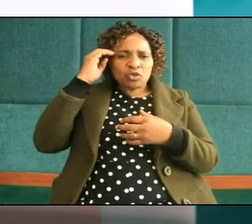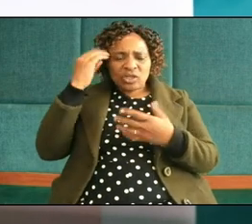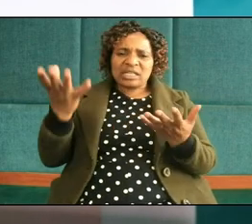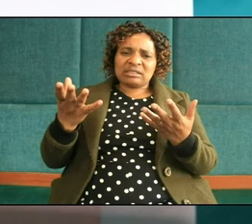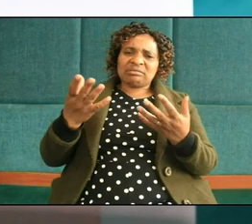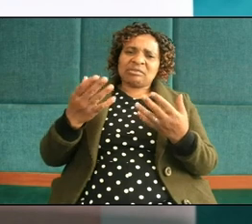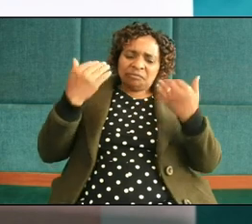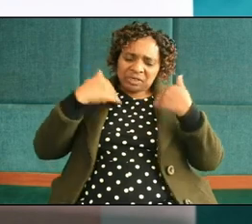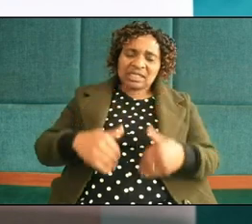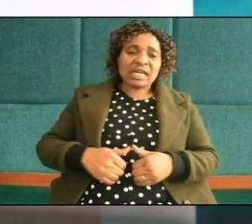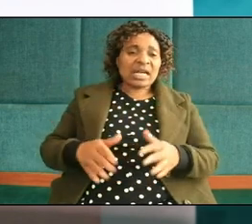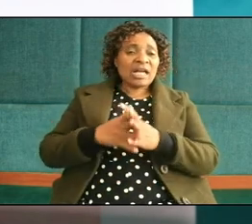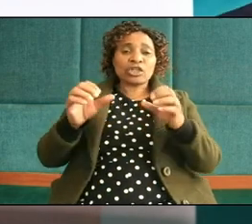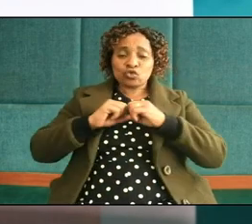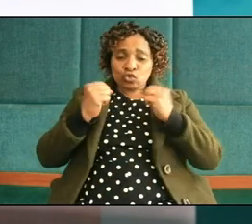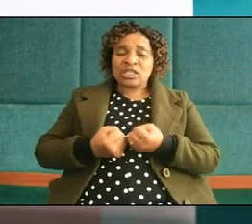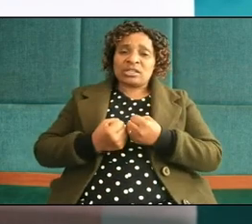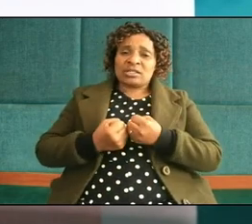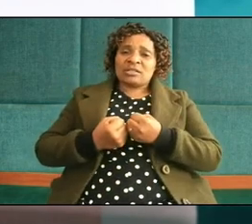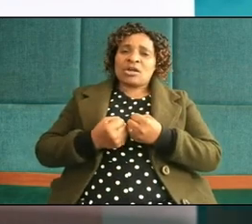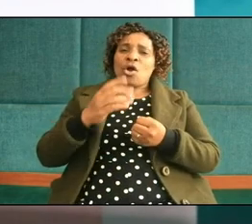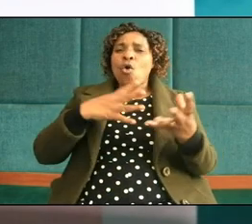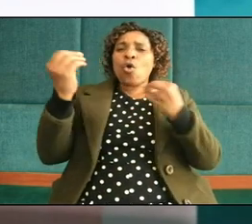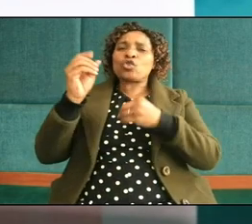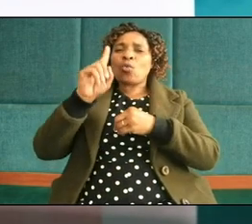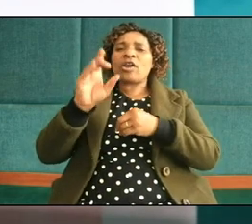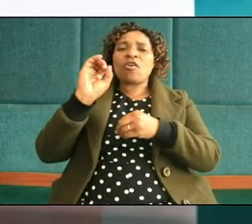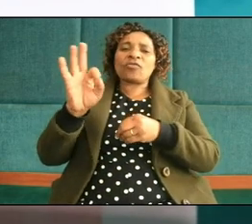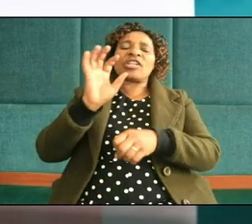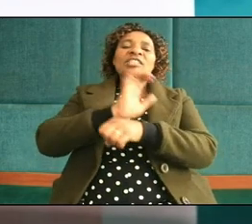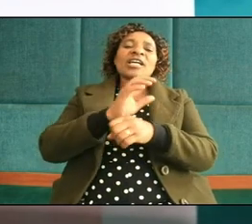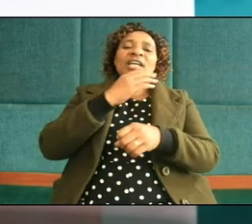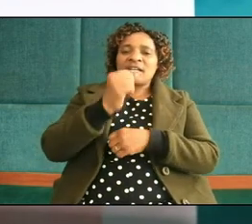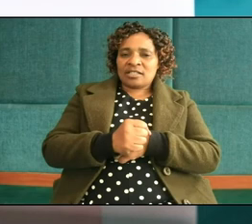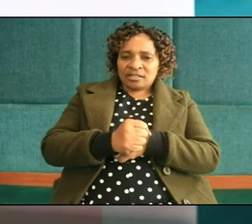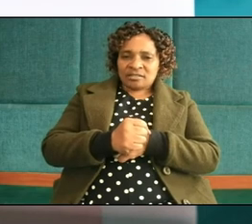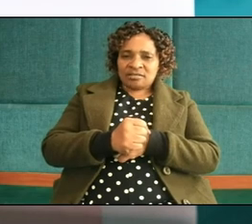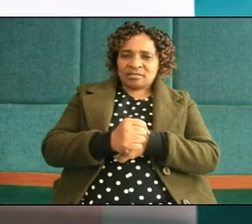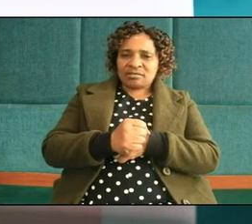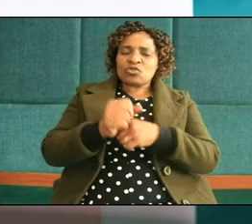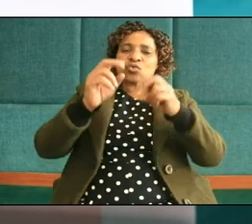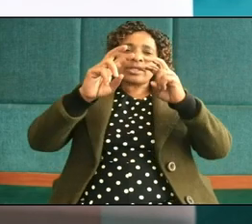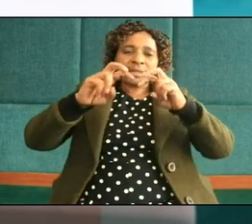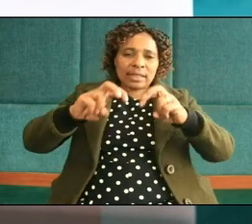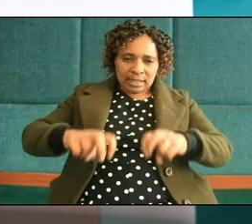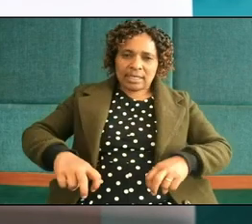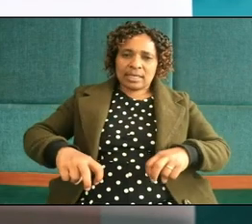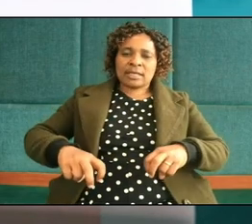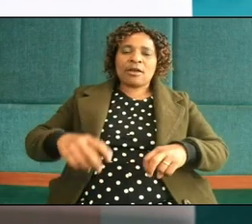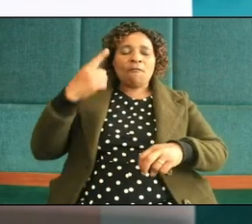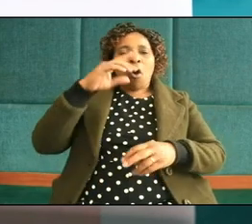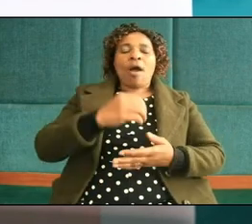socially she goes to one of our church elders seek for